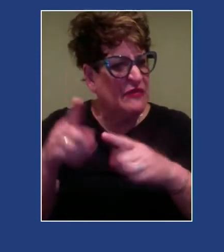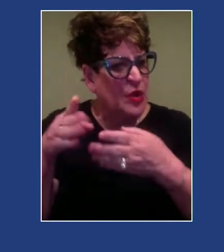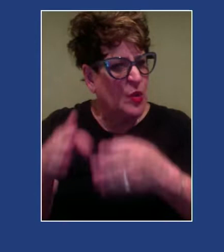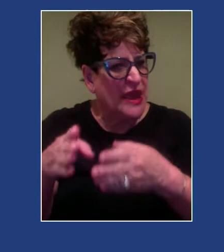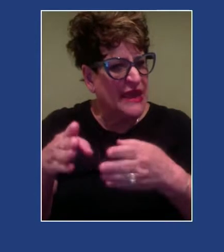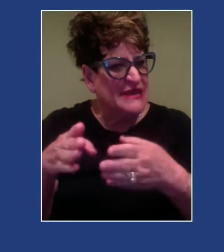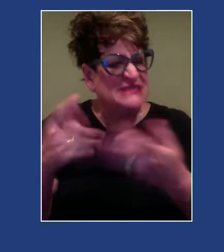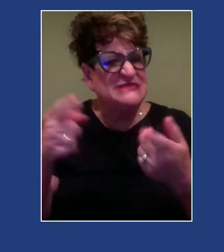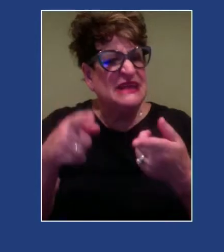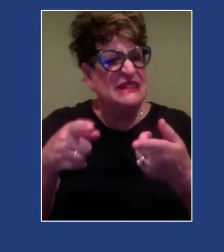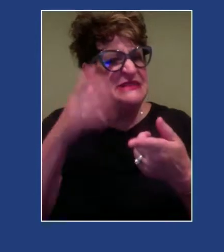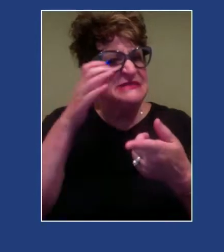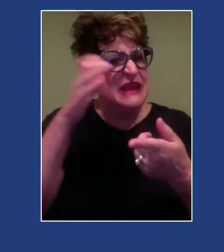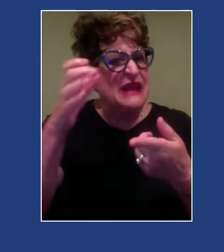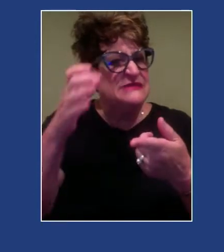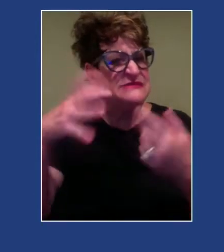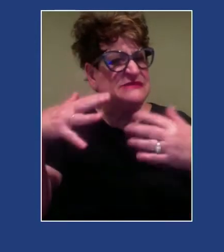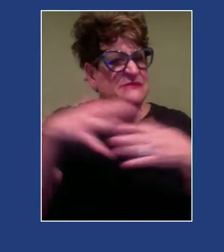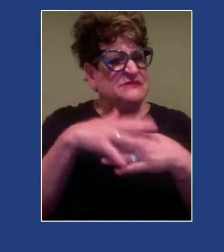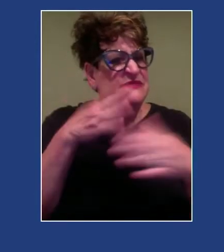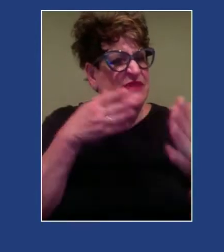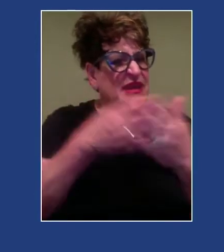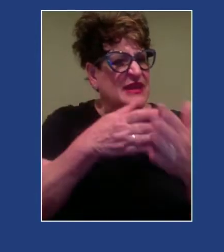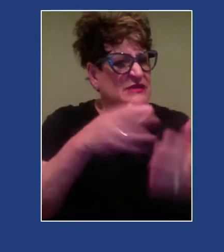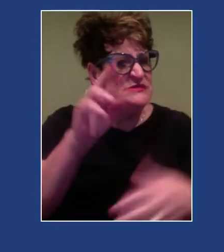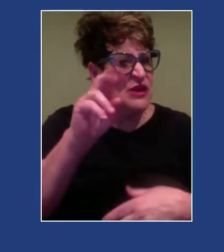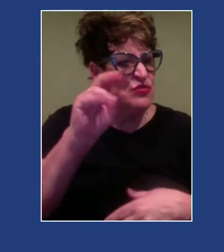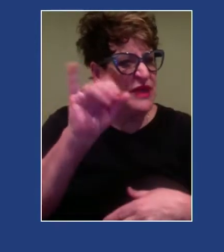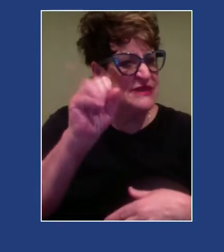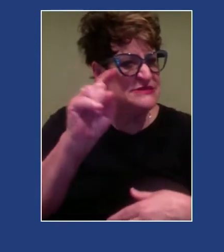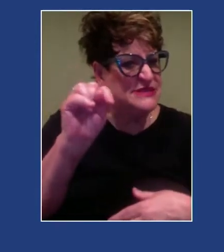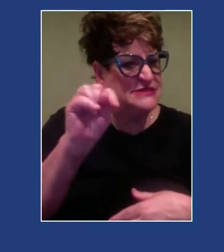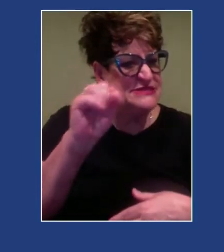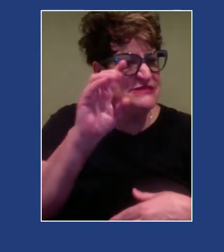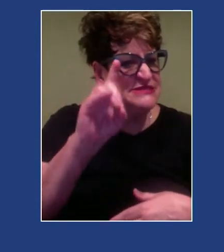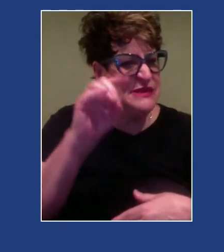weave into an anti-racist DBT approach.